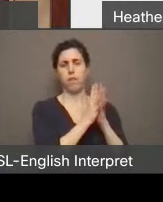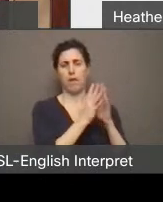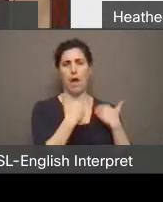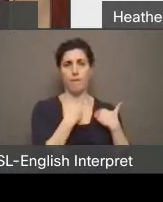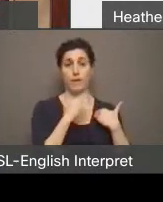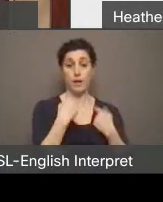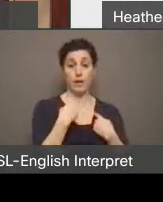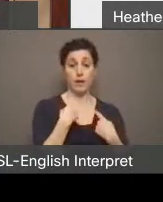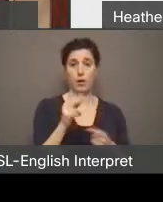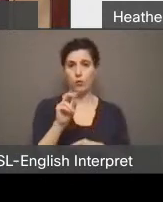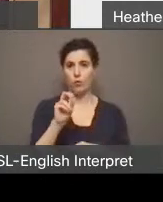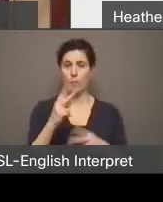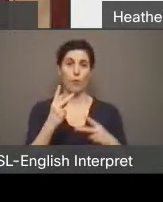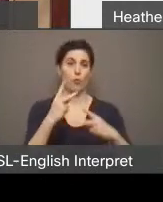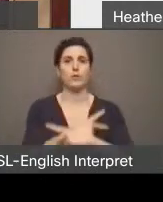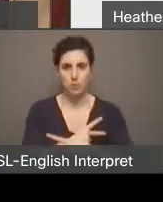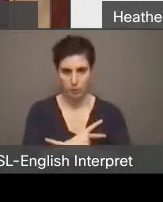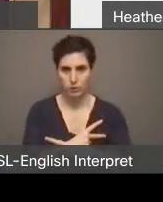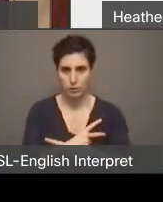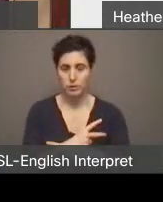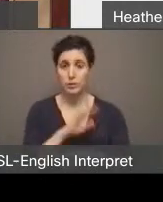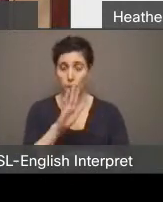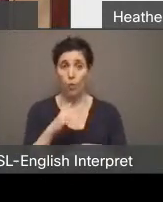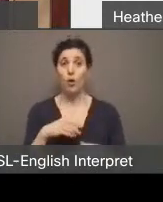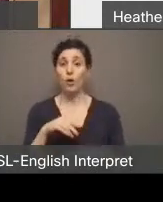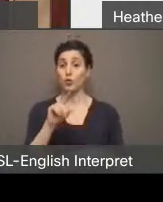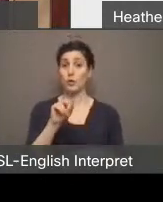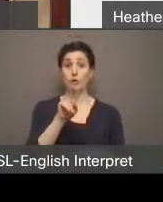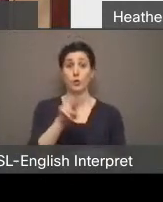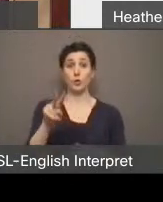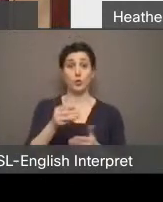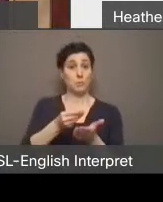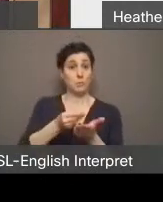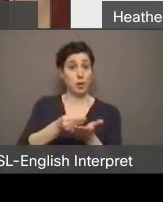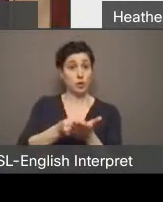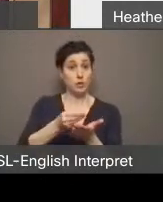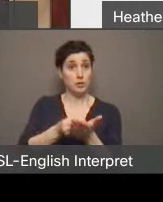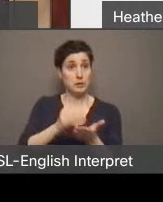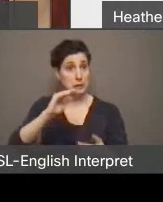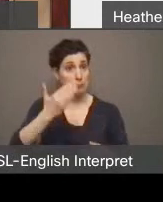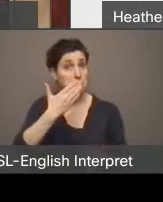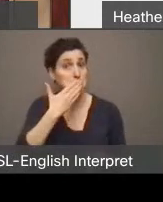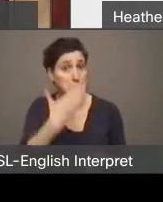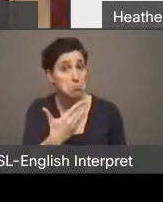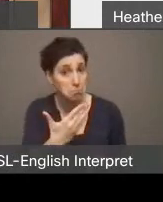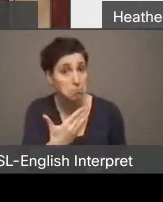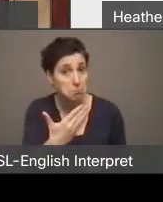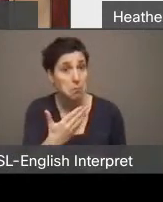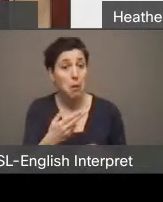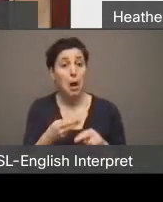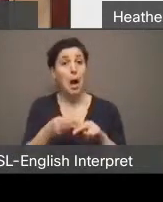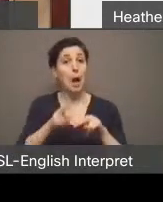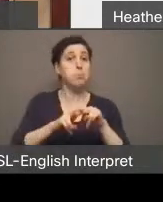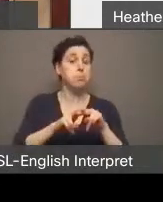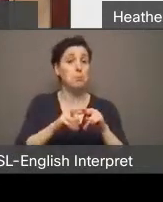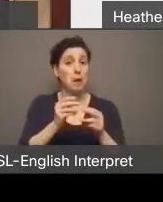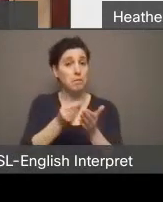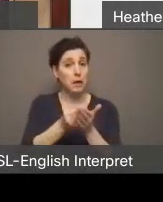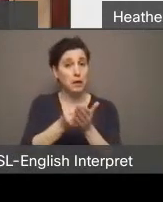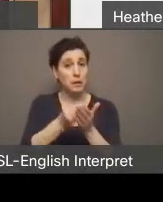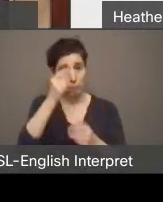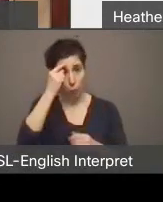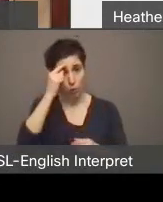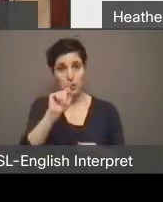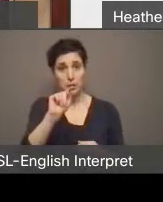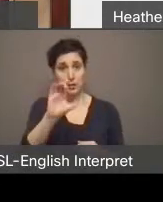would say on the surface, looking at the 2022 budget, it actually does look decent. We're seeing a bit of extra funding for the TTC and that's welcome.